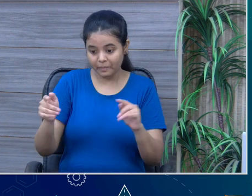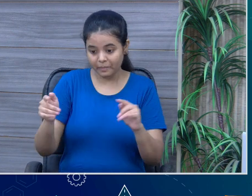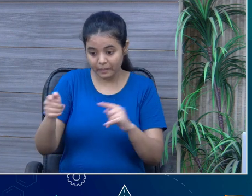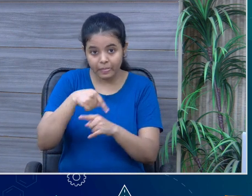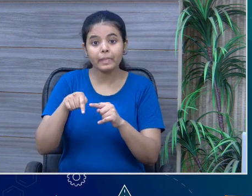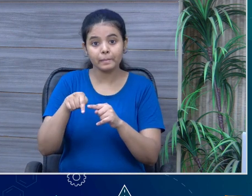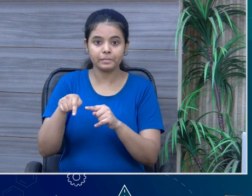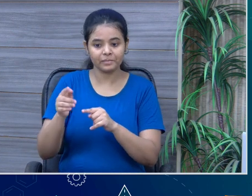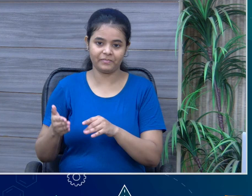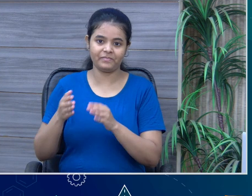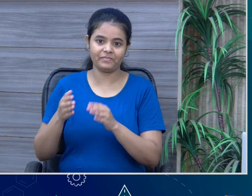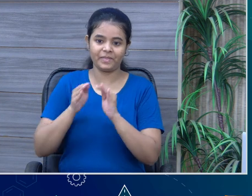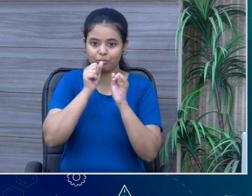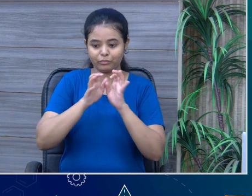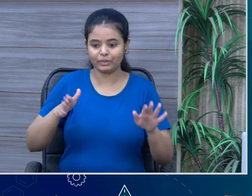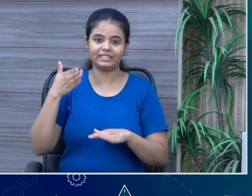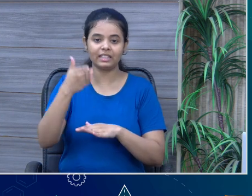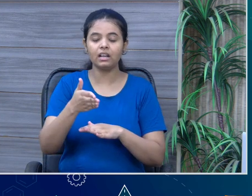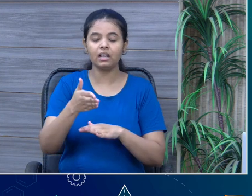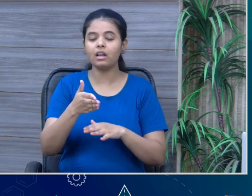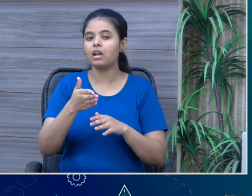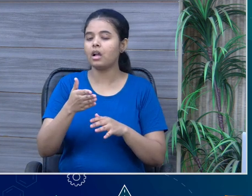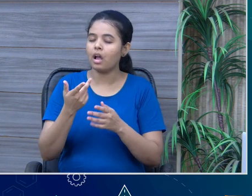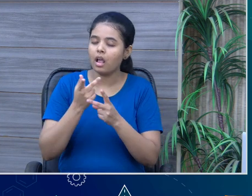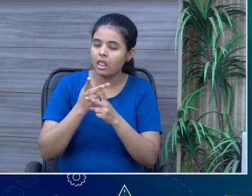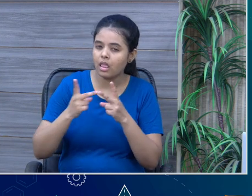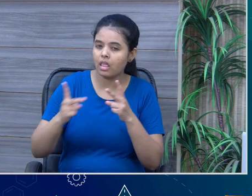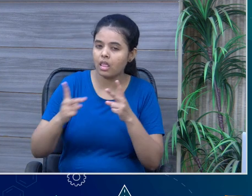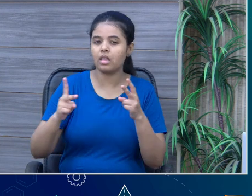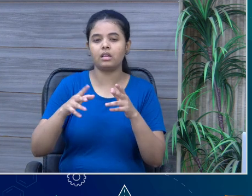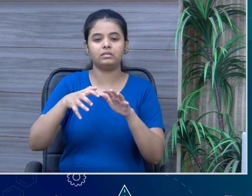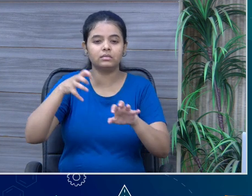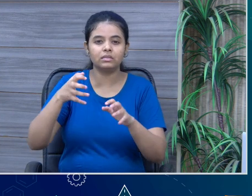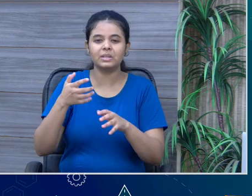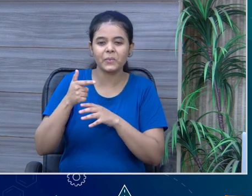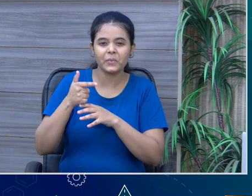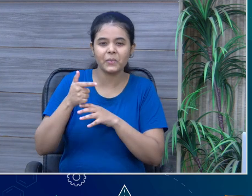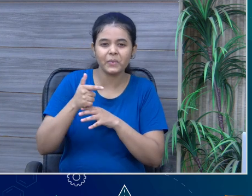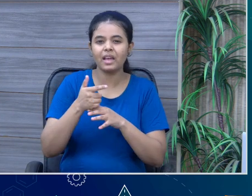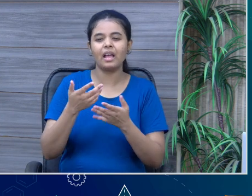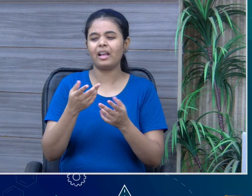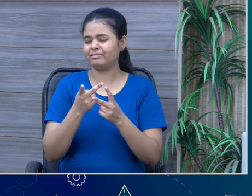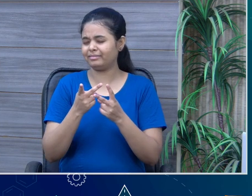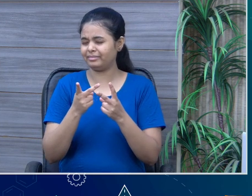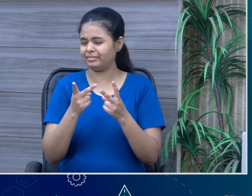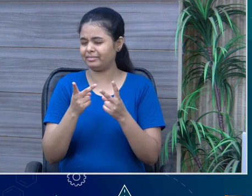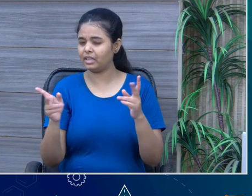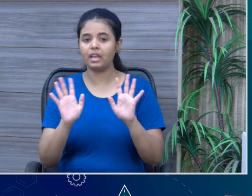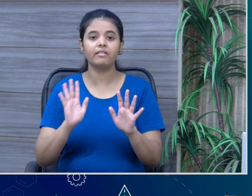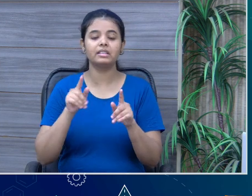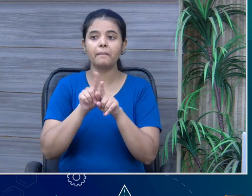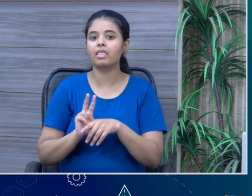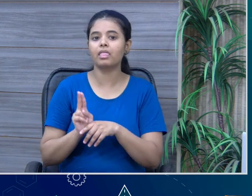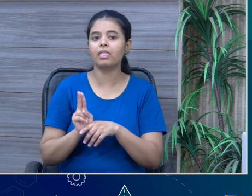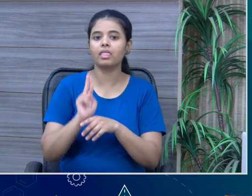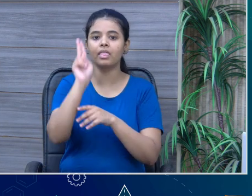animals also. So, there many reptiles and insects that can be dangerous. You never know about all the insects. There